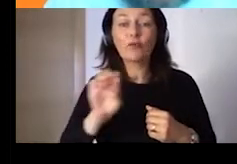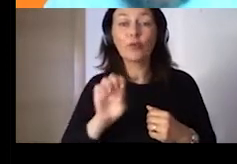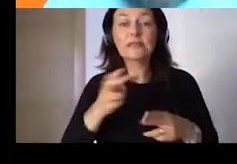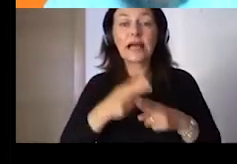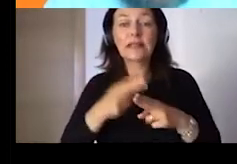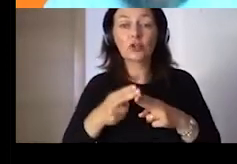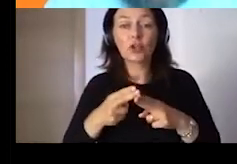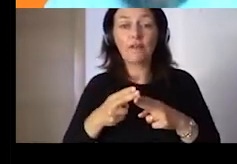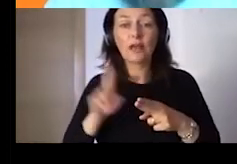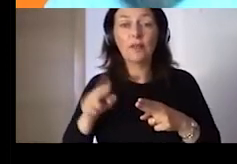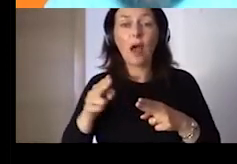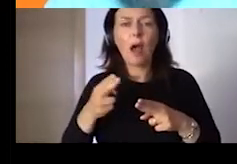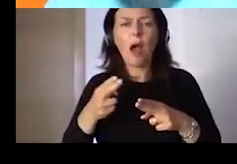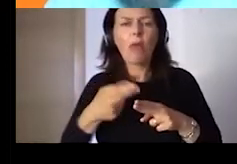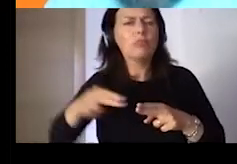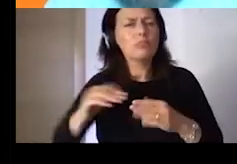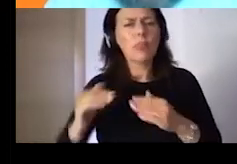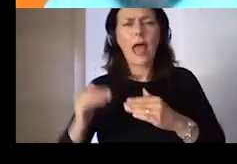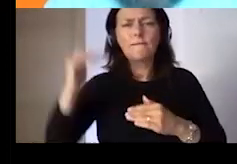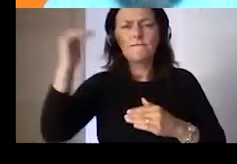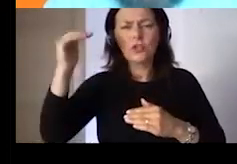at least basic digital skills?